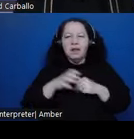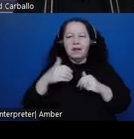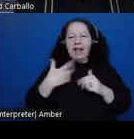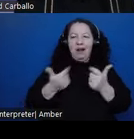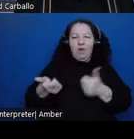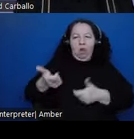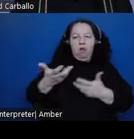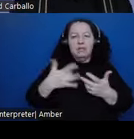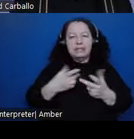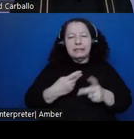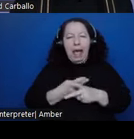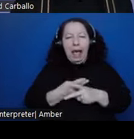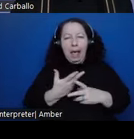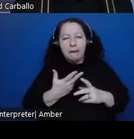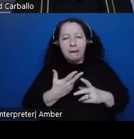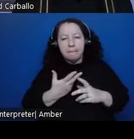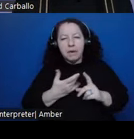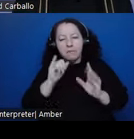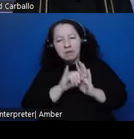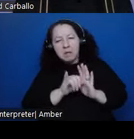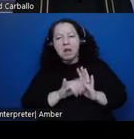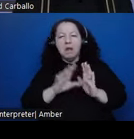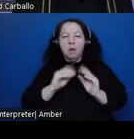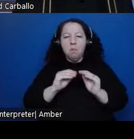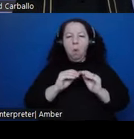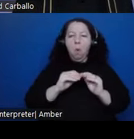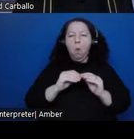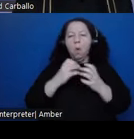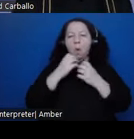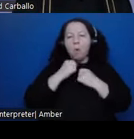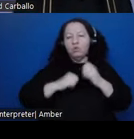to his identity than some of the other Aztec gods.